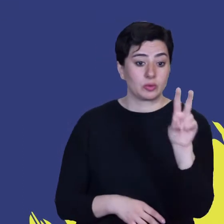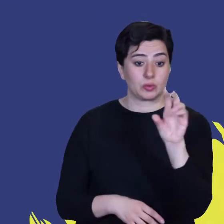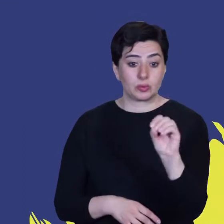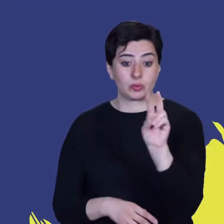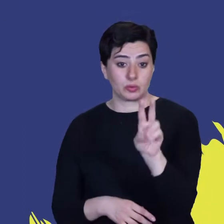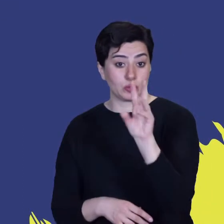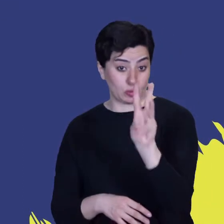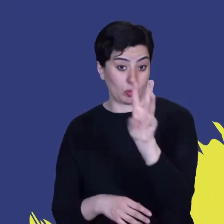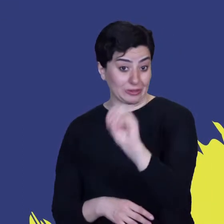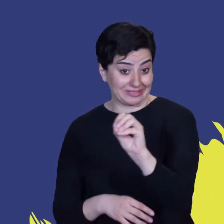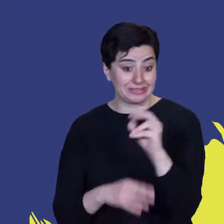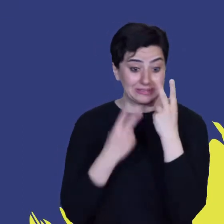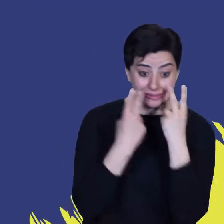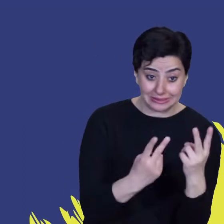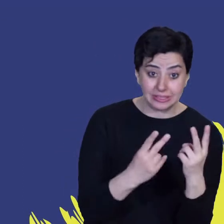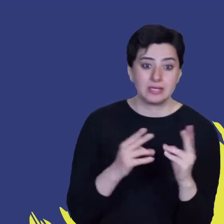-2015.